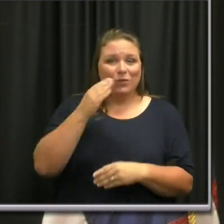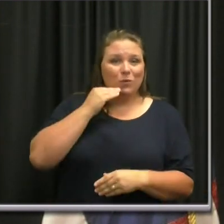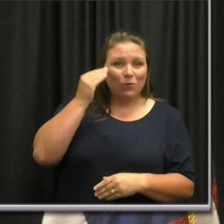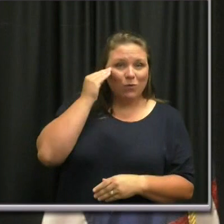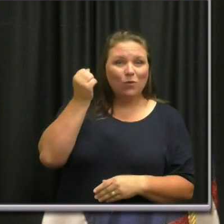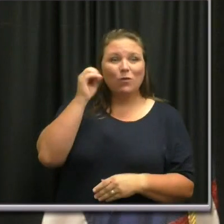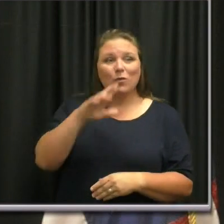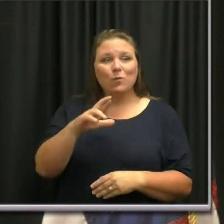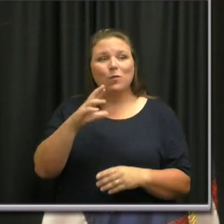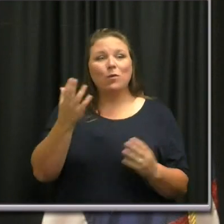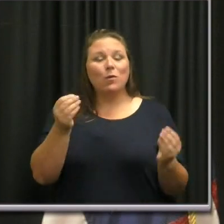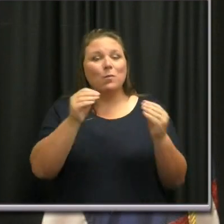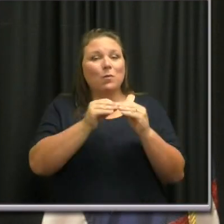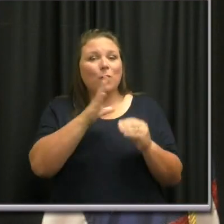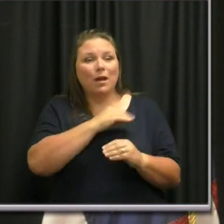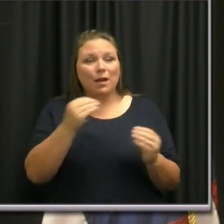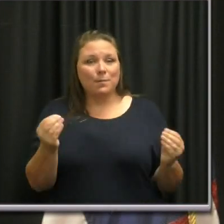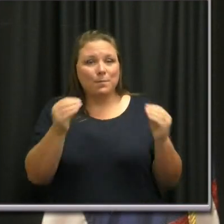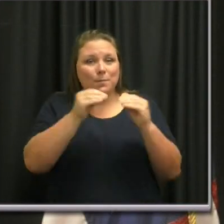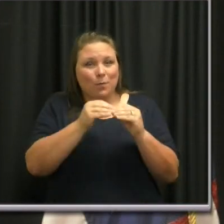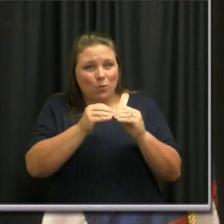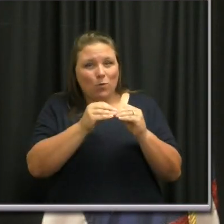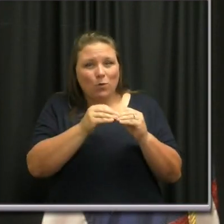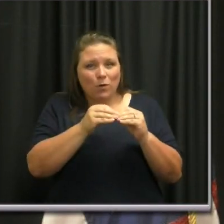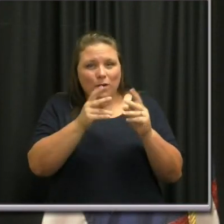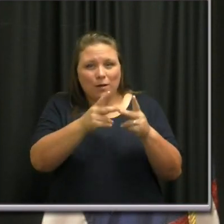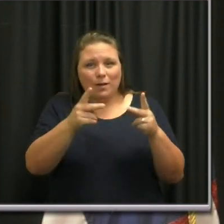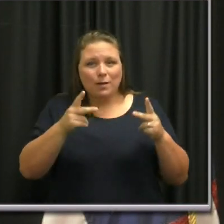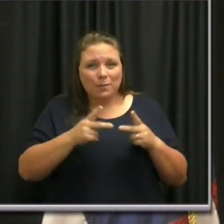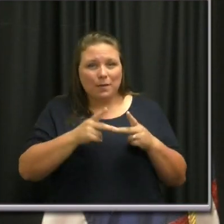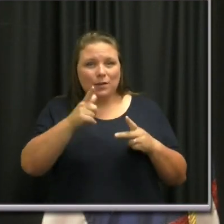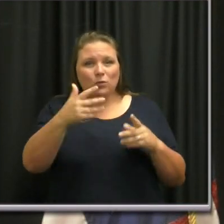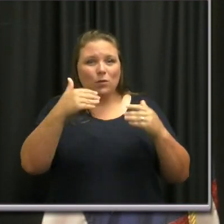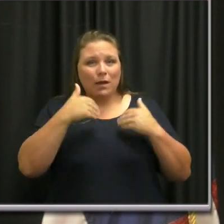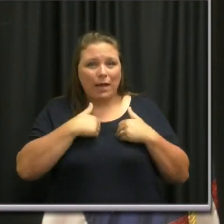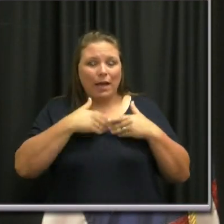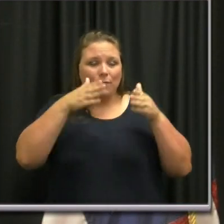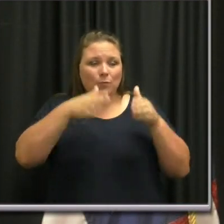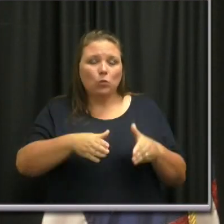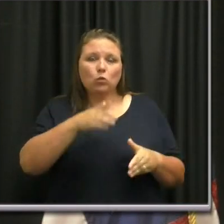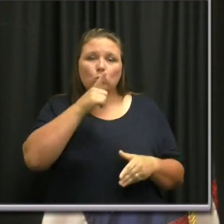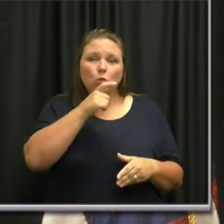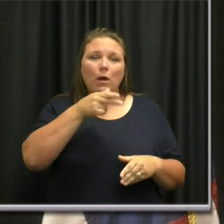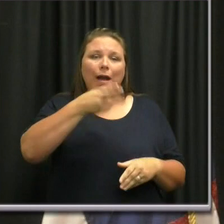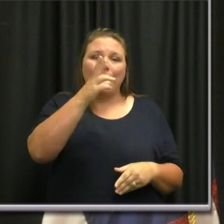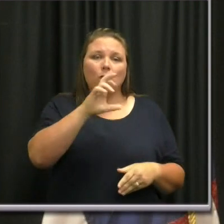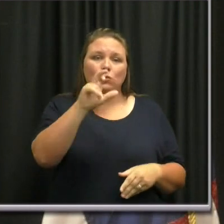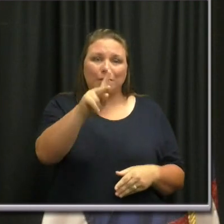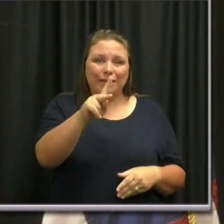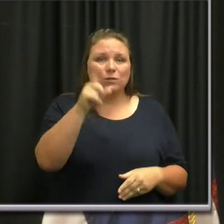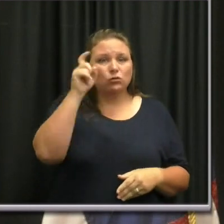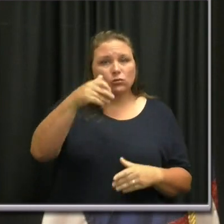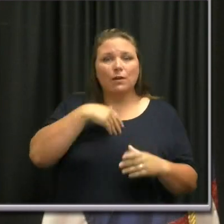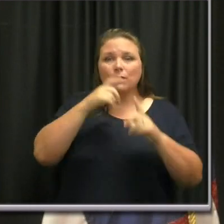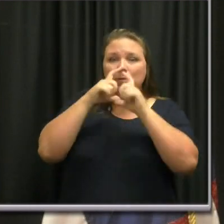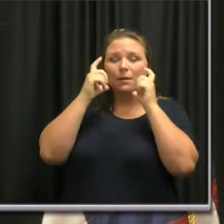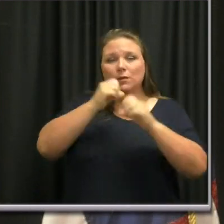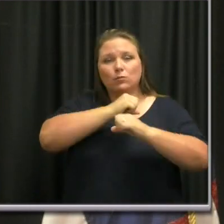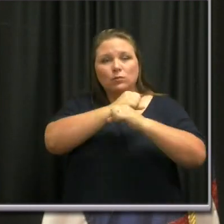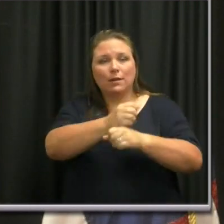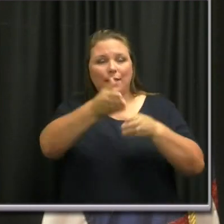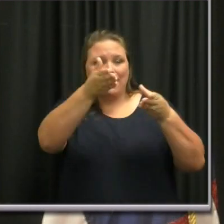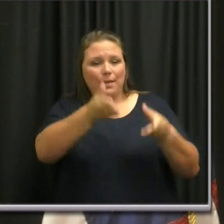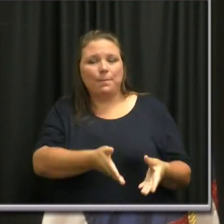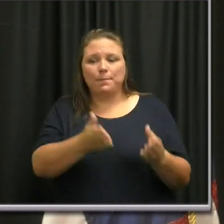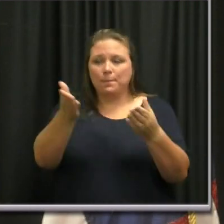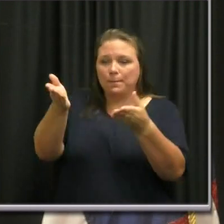more and more, um, in a place where maybe you have a loved one that's higher risk, um, you should wear a mask to protect that